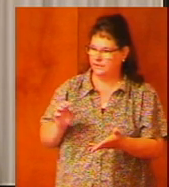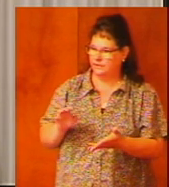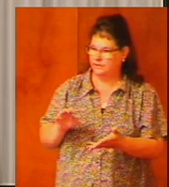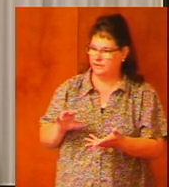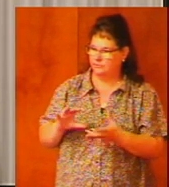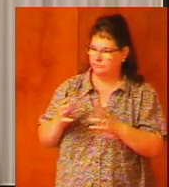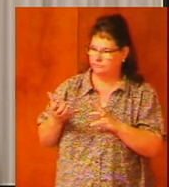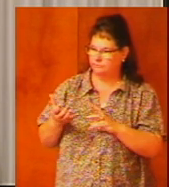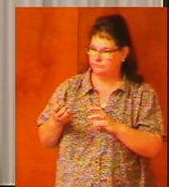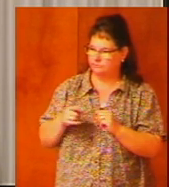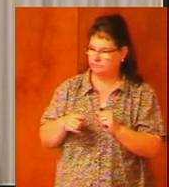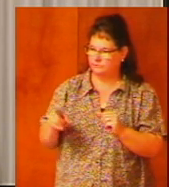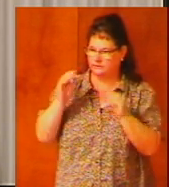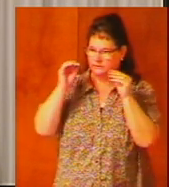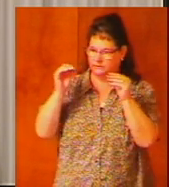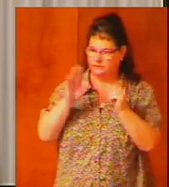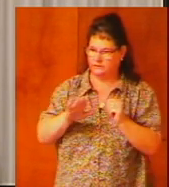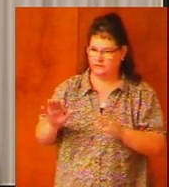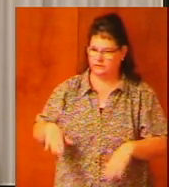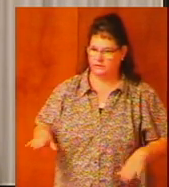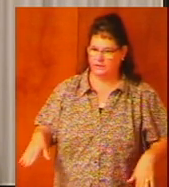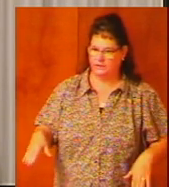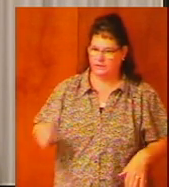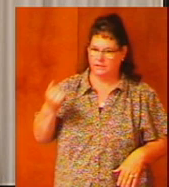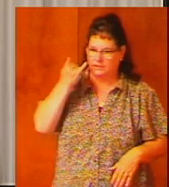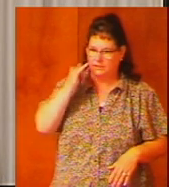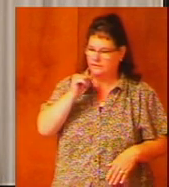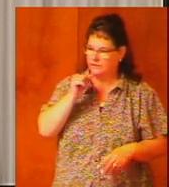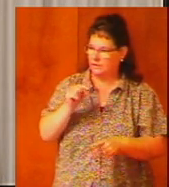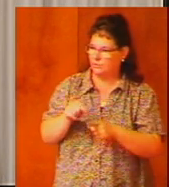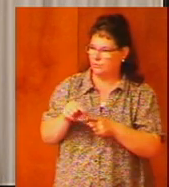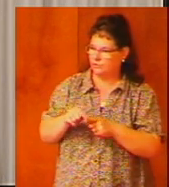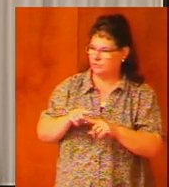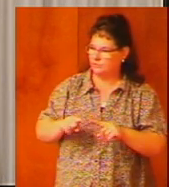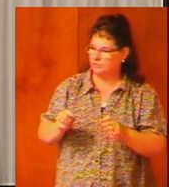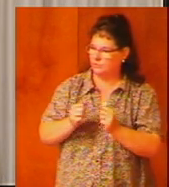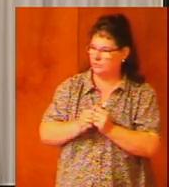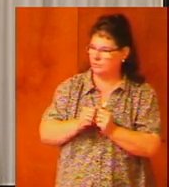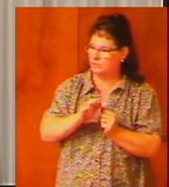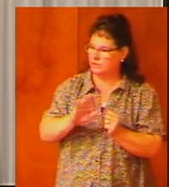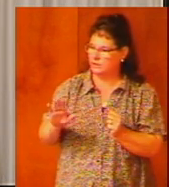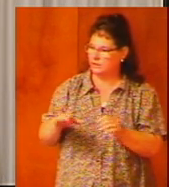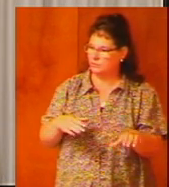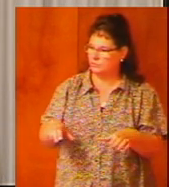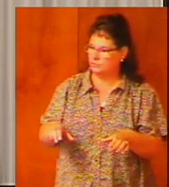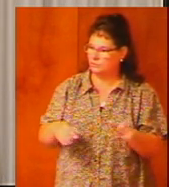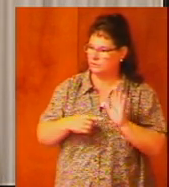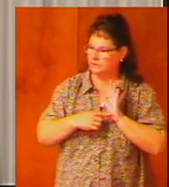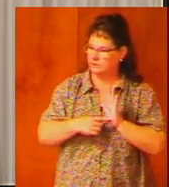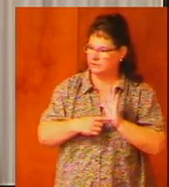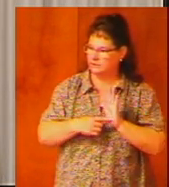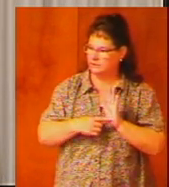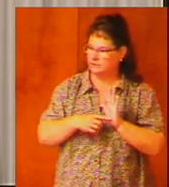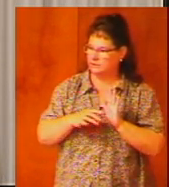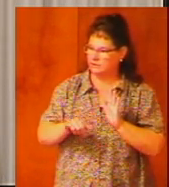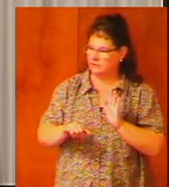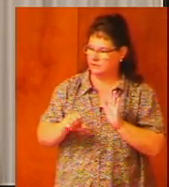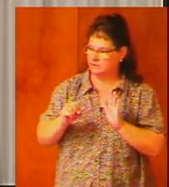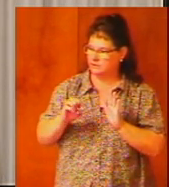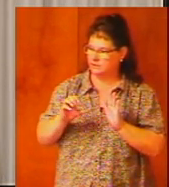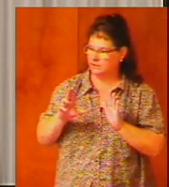they teach their children if not in words but by their actions that secular